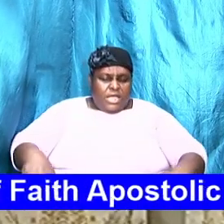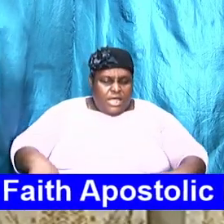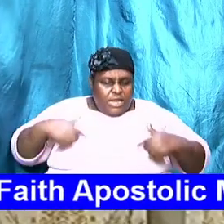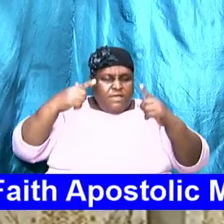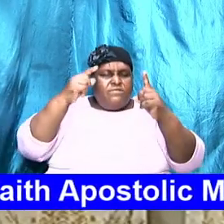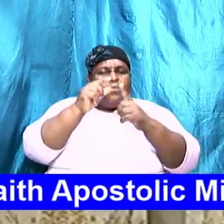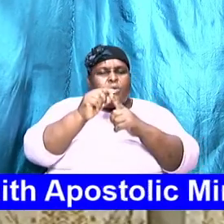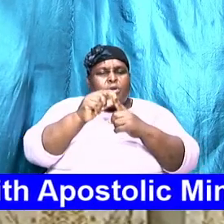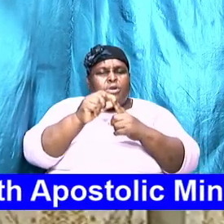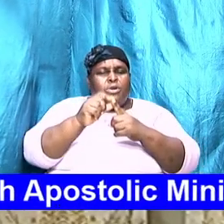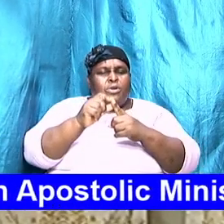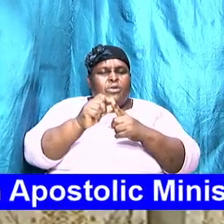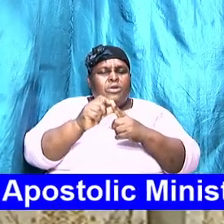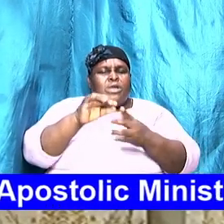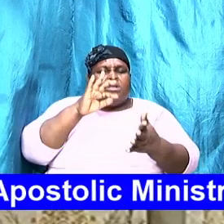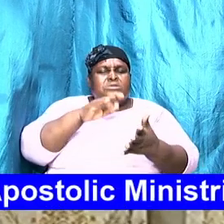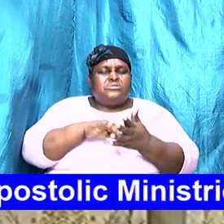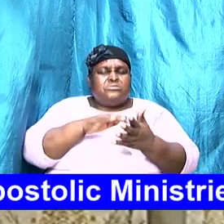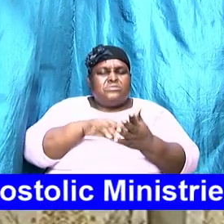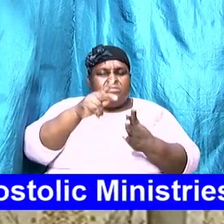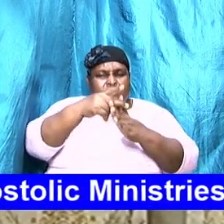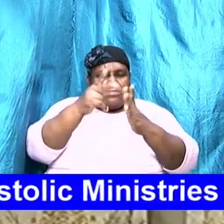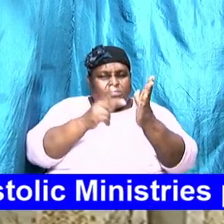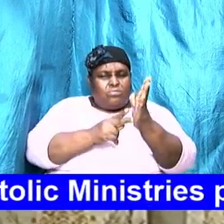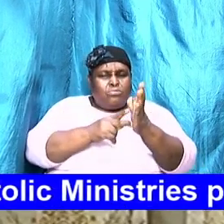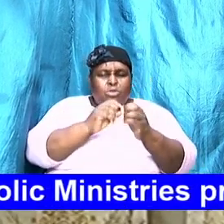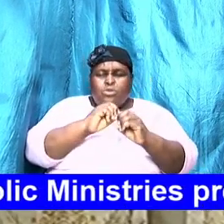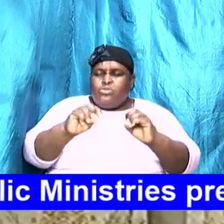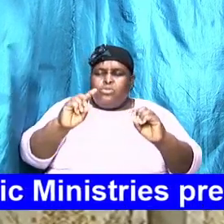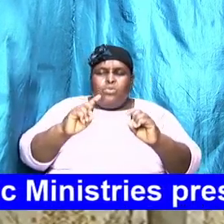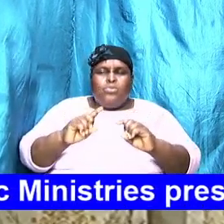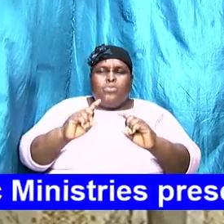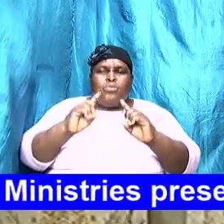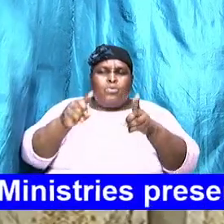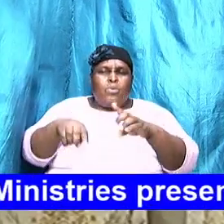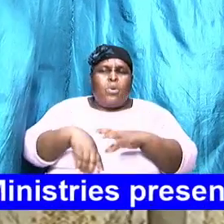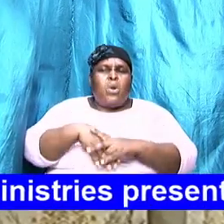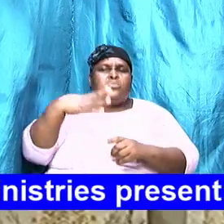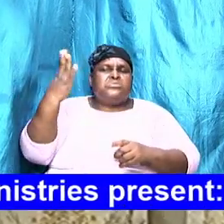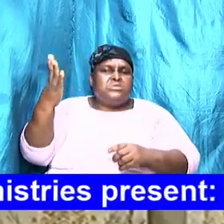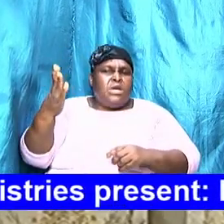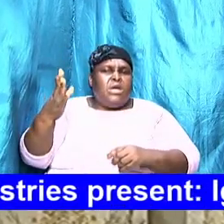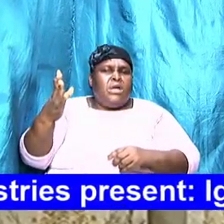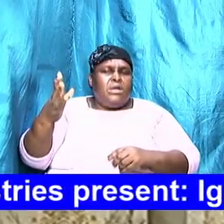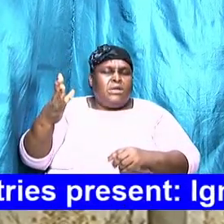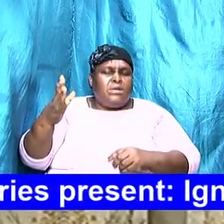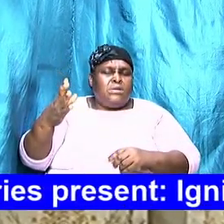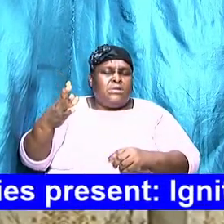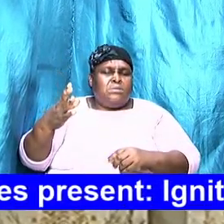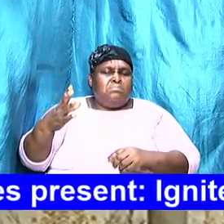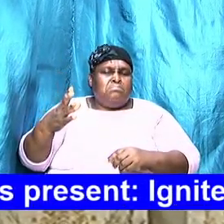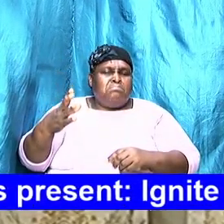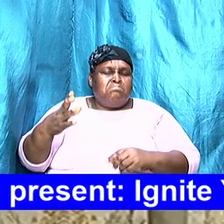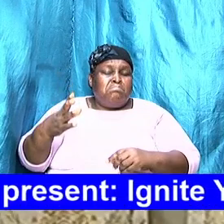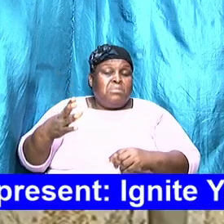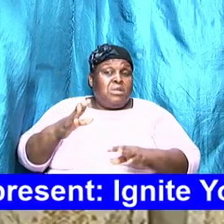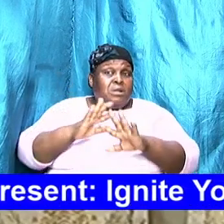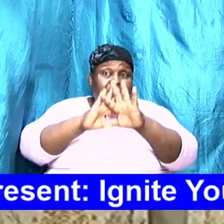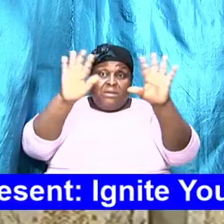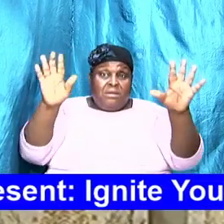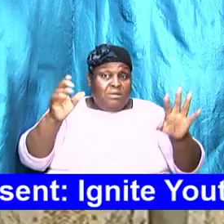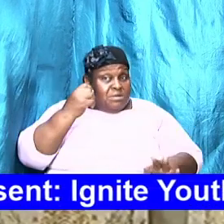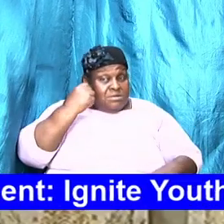principles, and don't go outside of the things that is clearly outlined. Husbands and